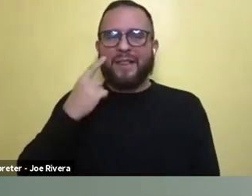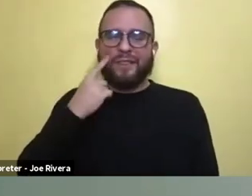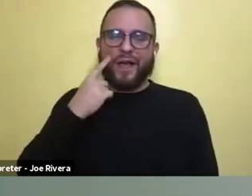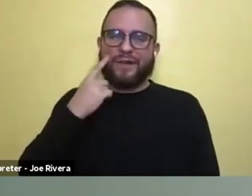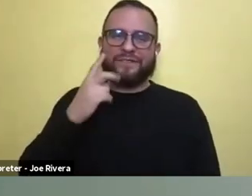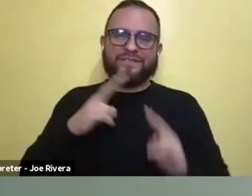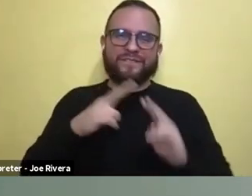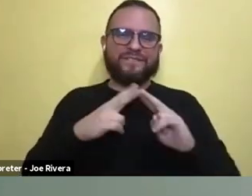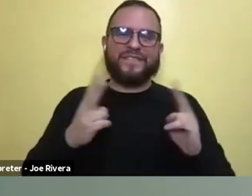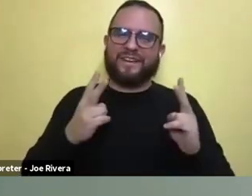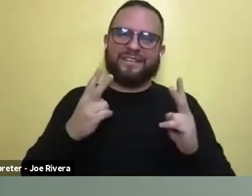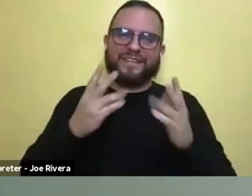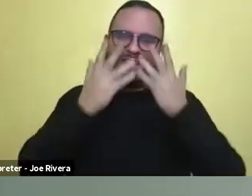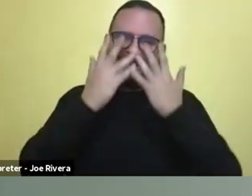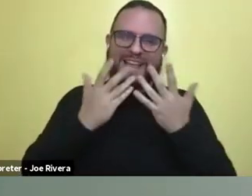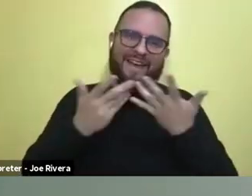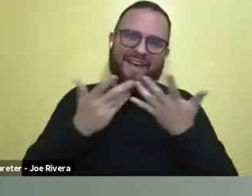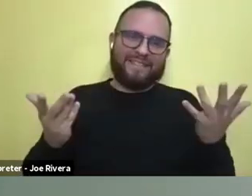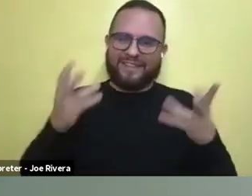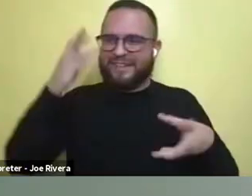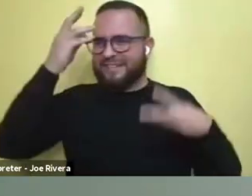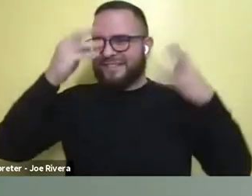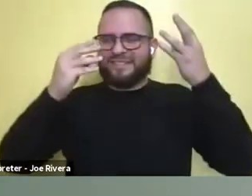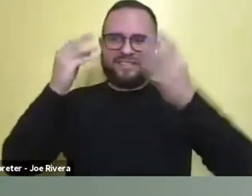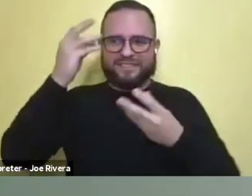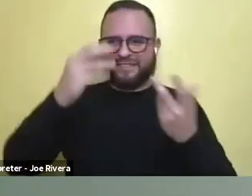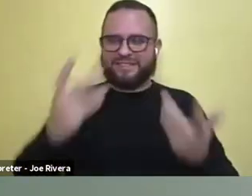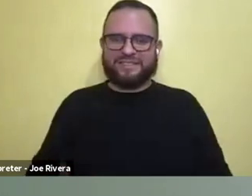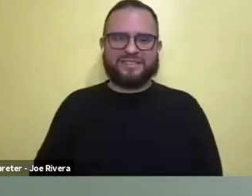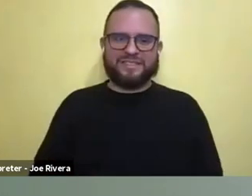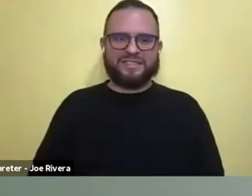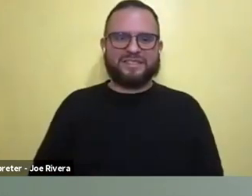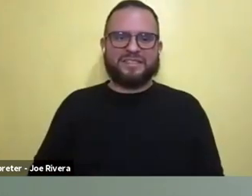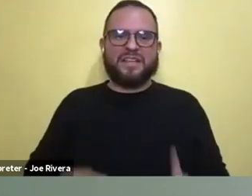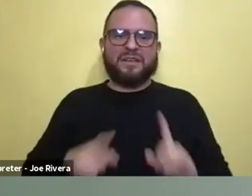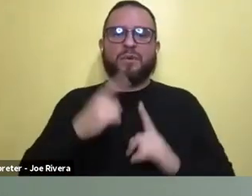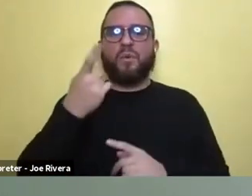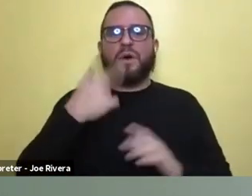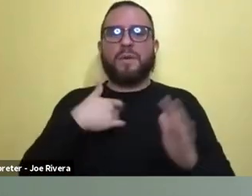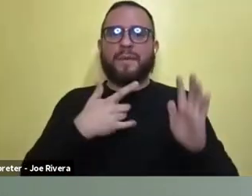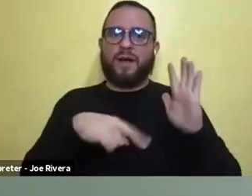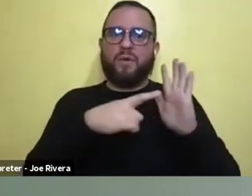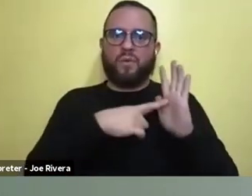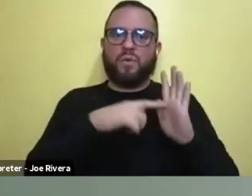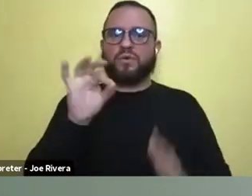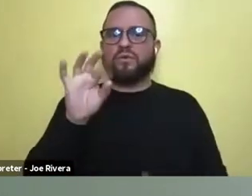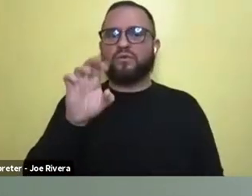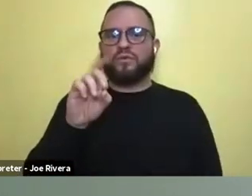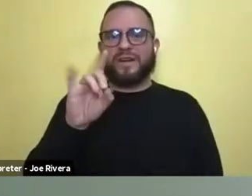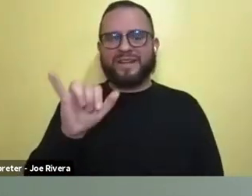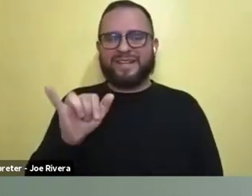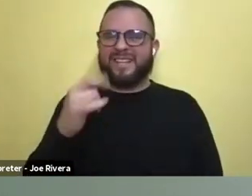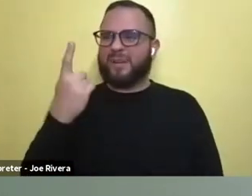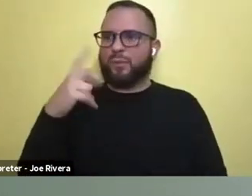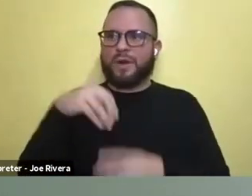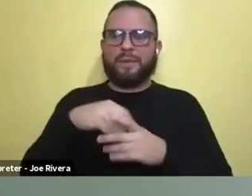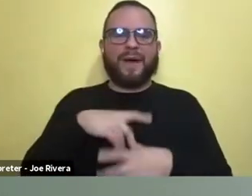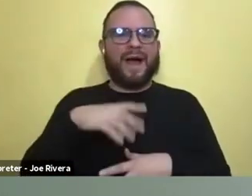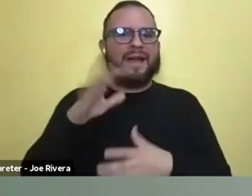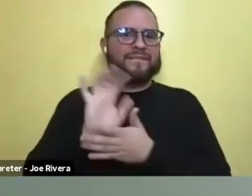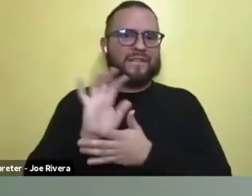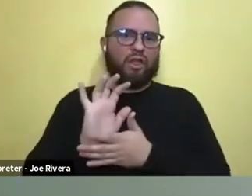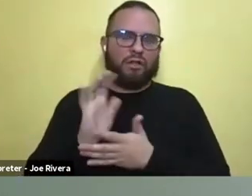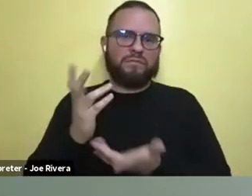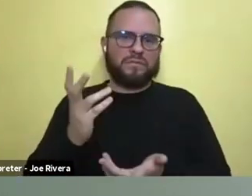but one of, one of my roles, actually Freddie in one of my films had, um,